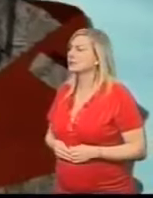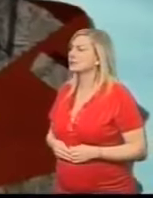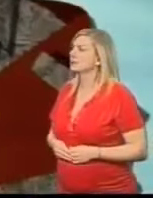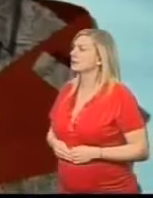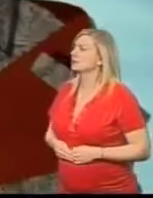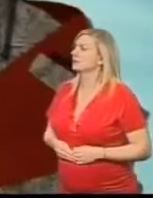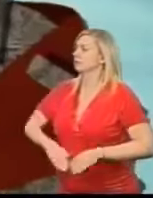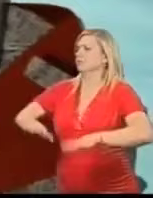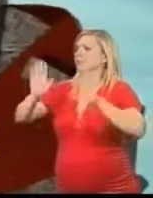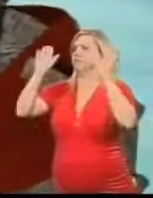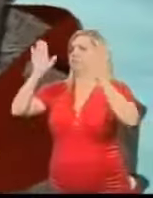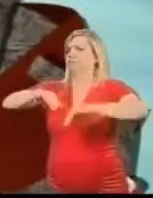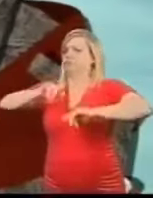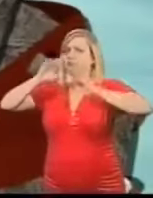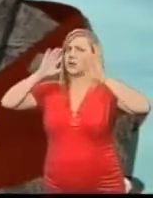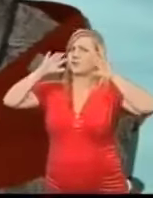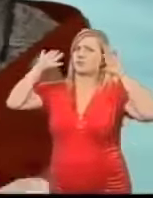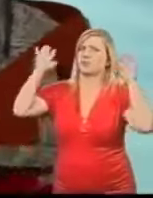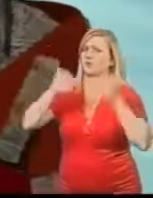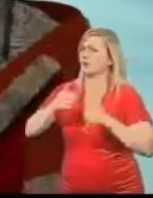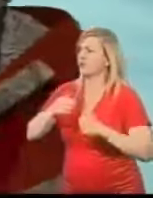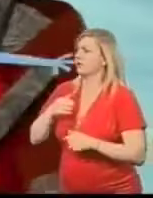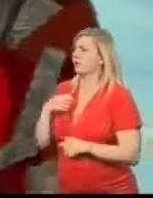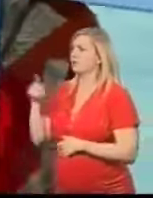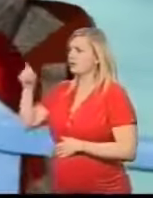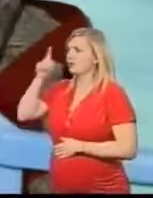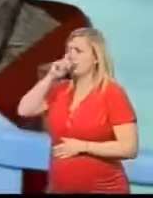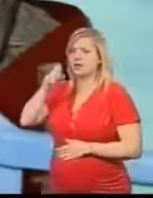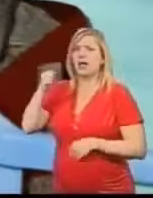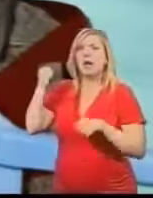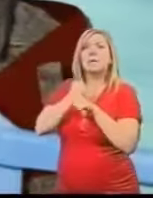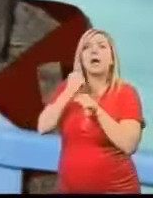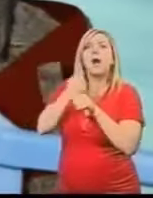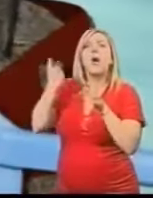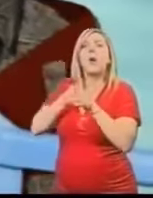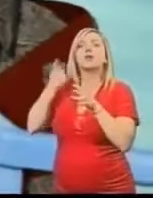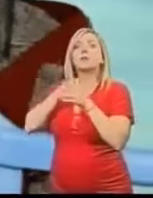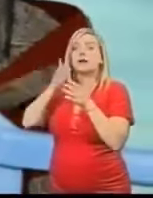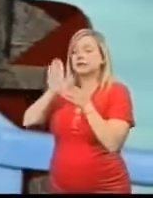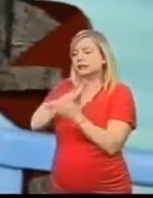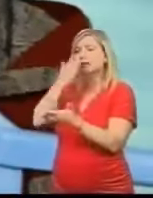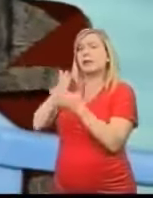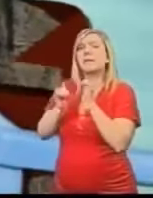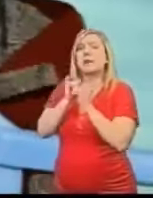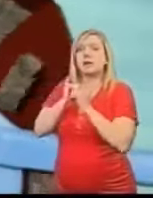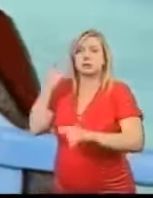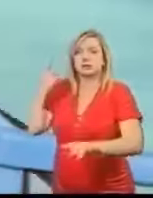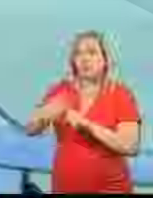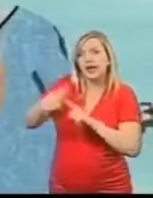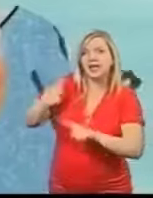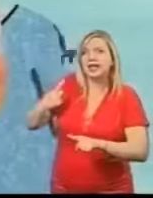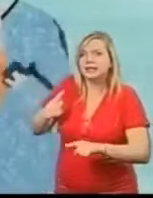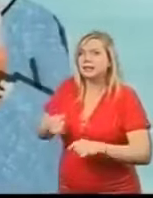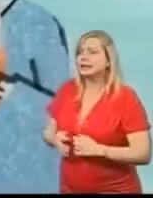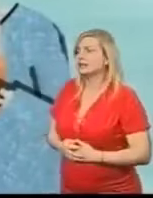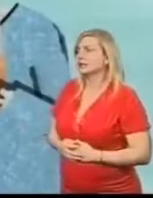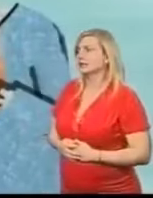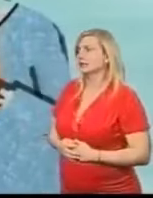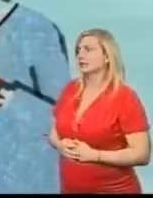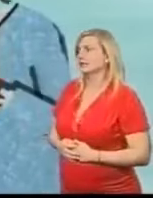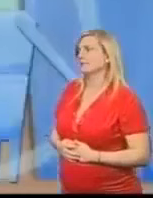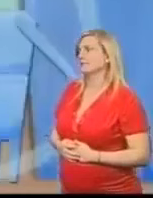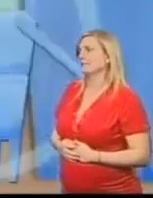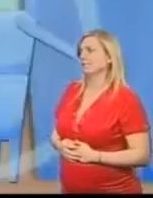Don't worry With this auto-cow grass digest-o-matic We can convert grass into milk in seconds Mmm